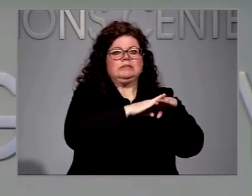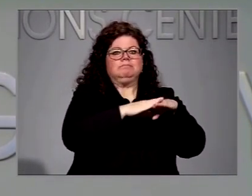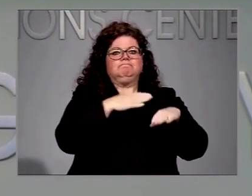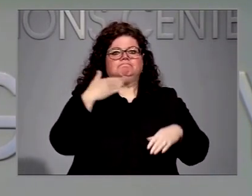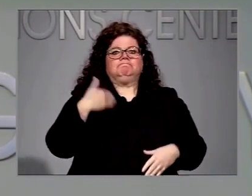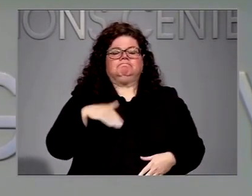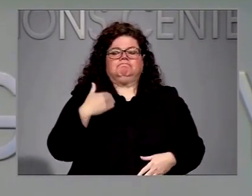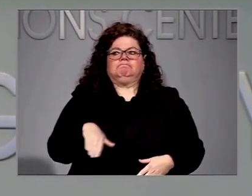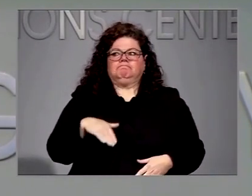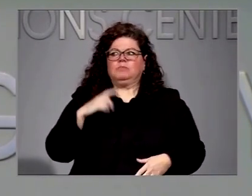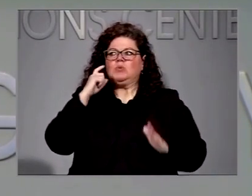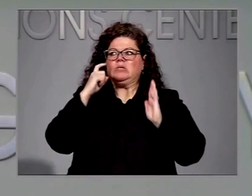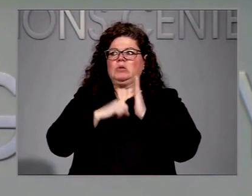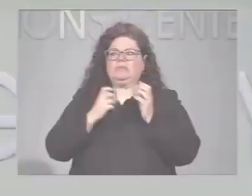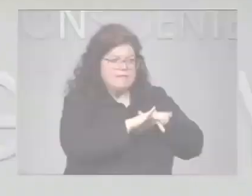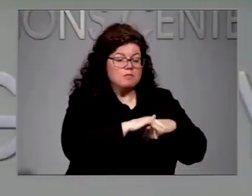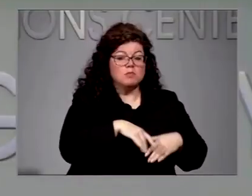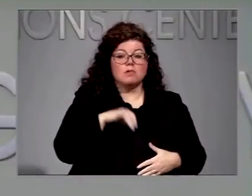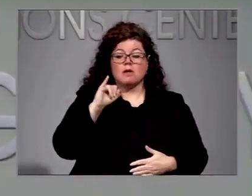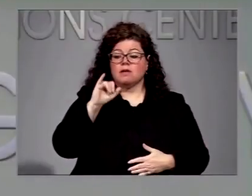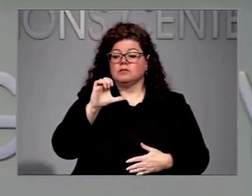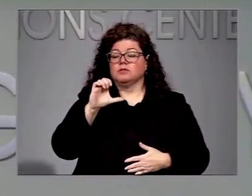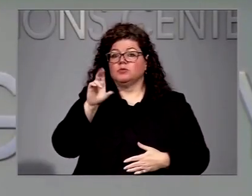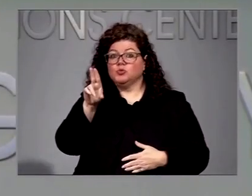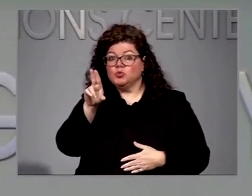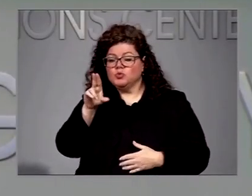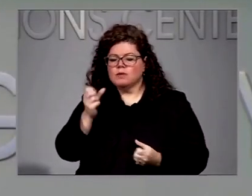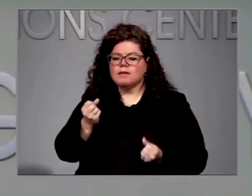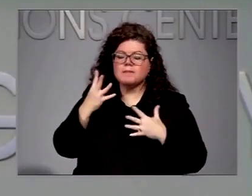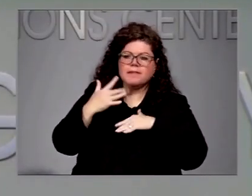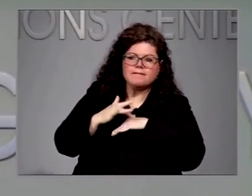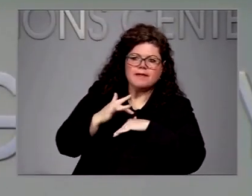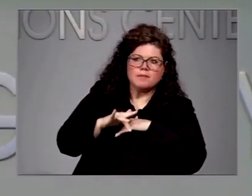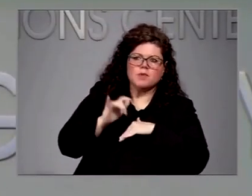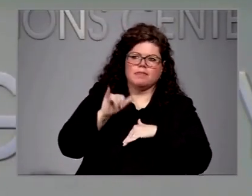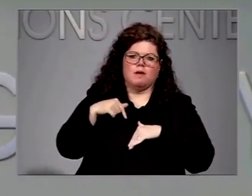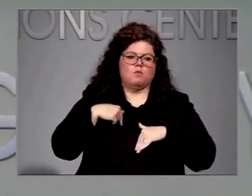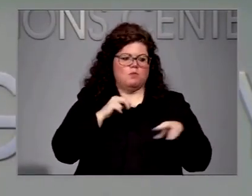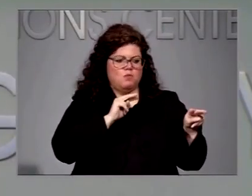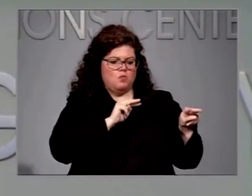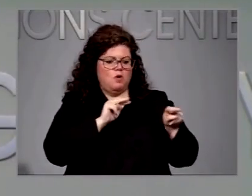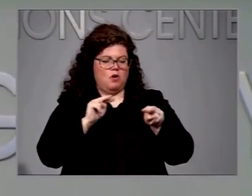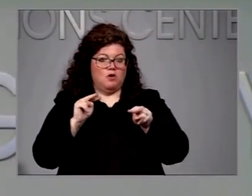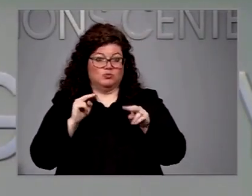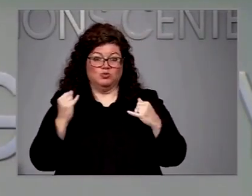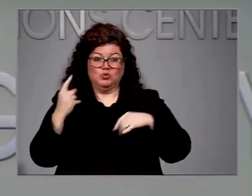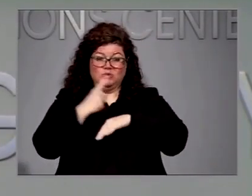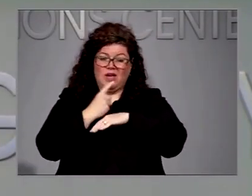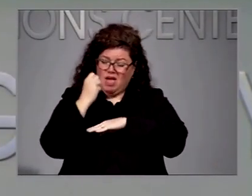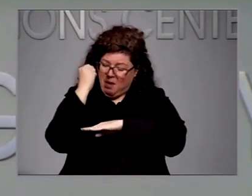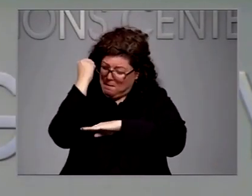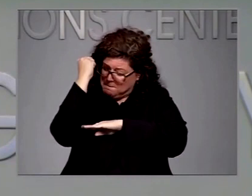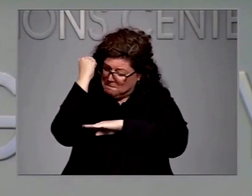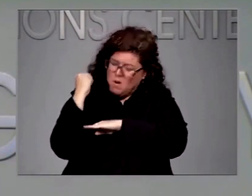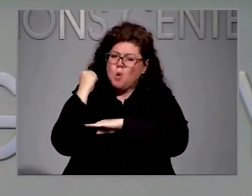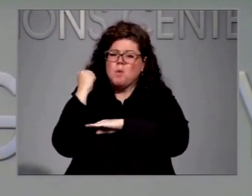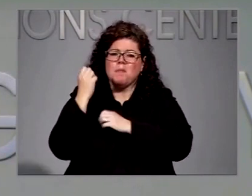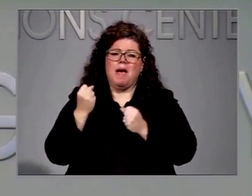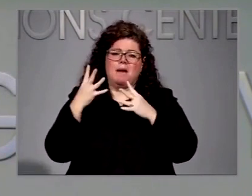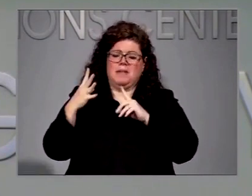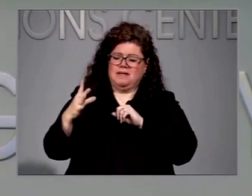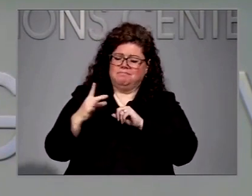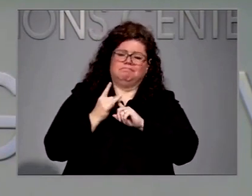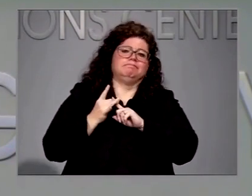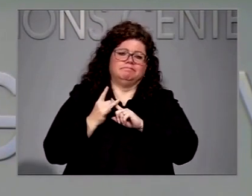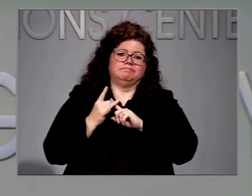in many states across the country. Today is North Carolina's highest day of new cases since the pandemic started.